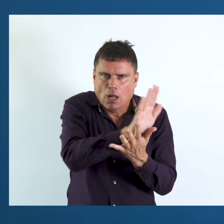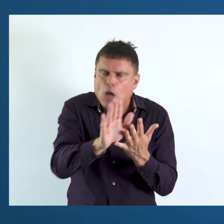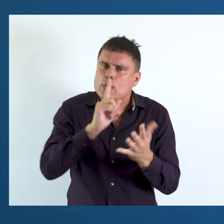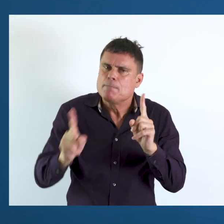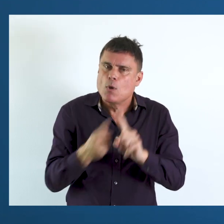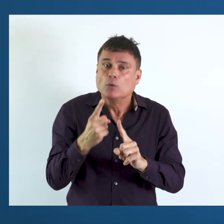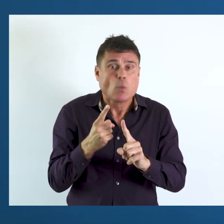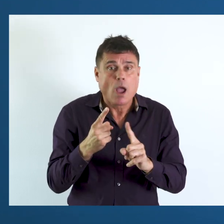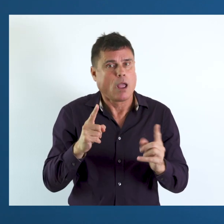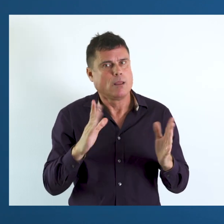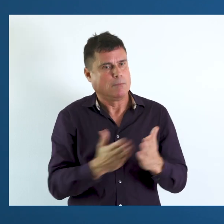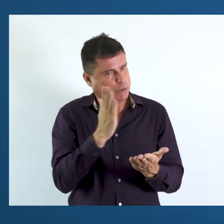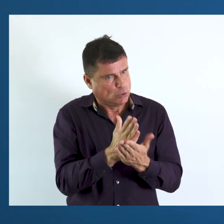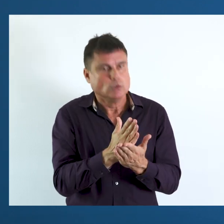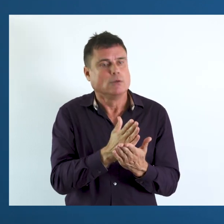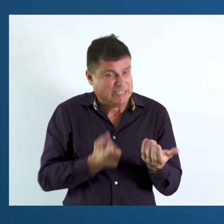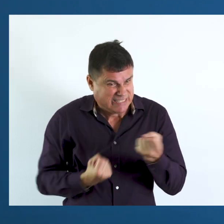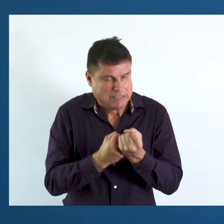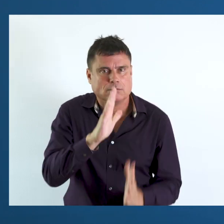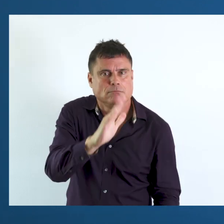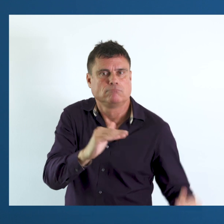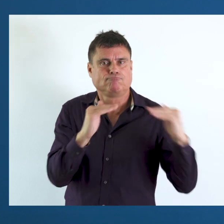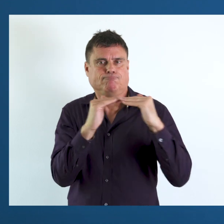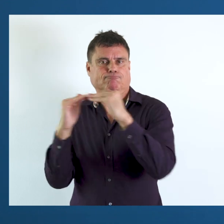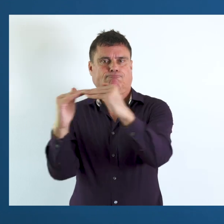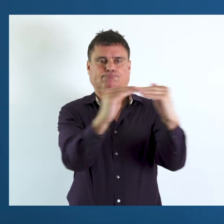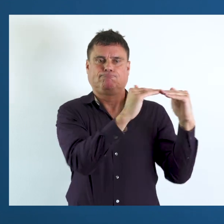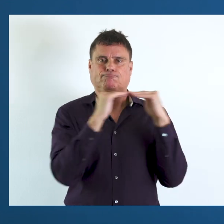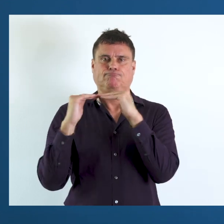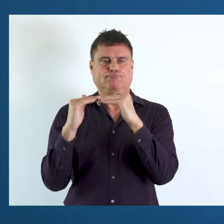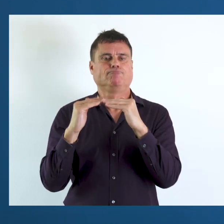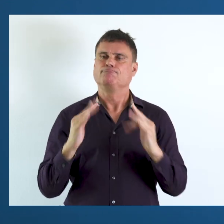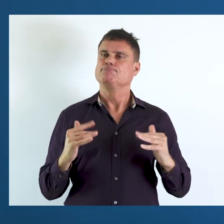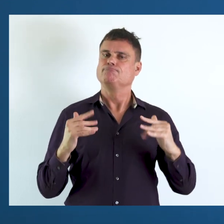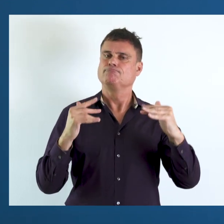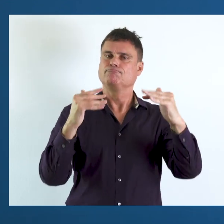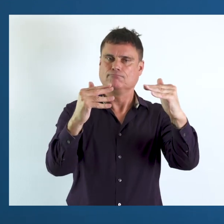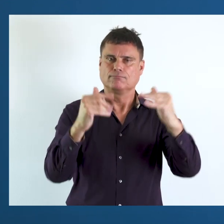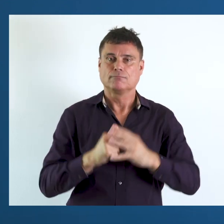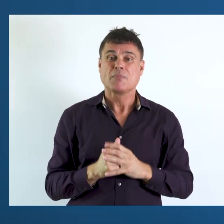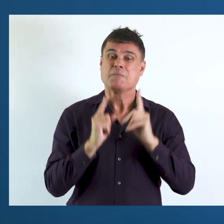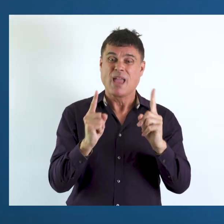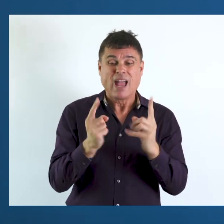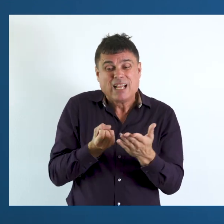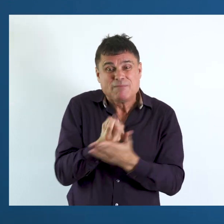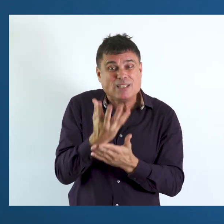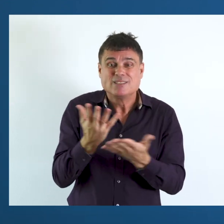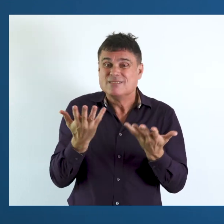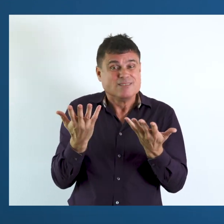disability status is necessary to ensure the equalization of opportunities and equitable development.